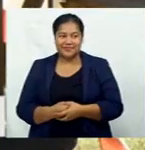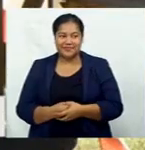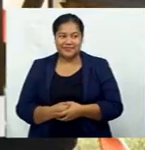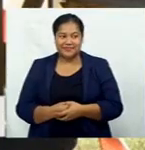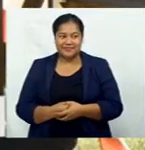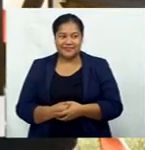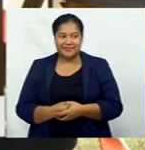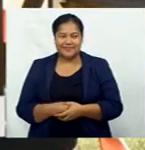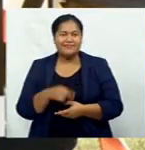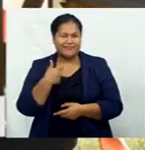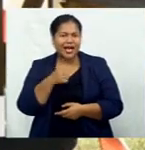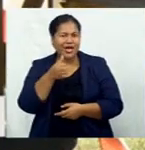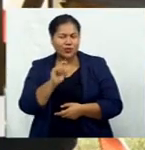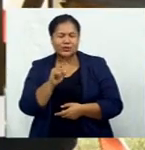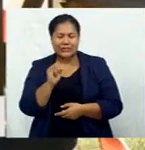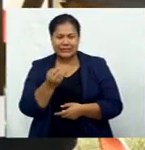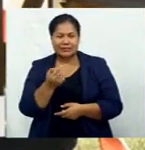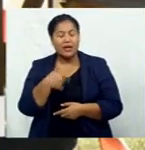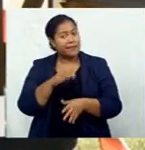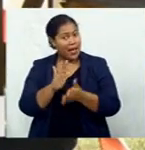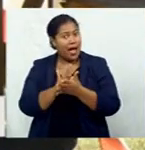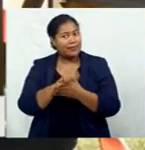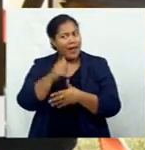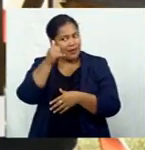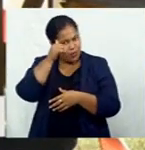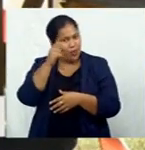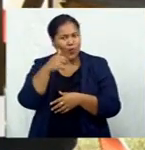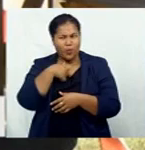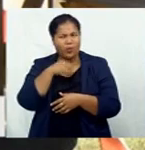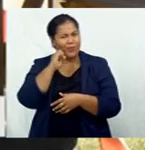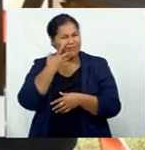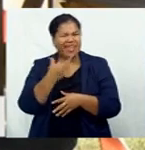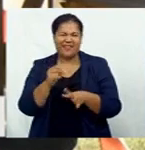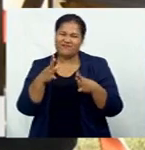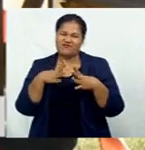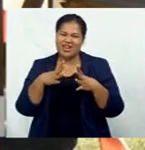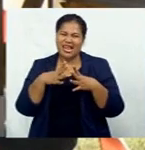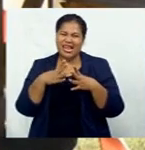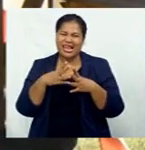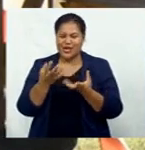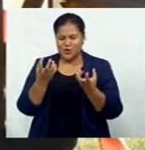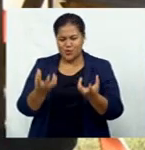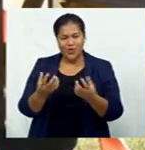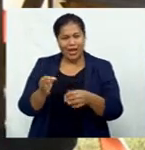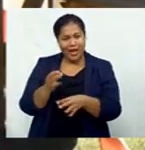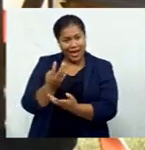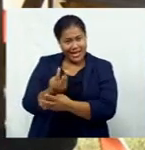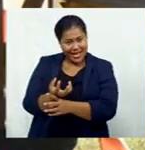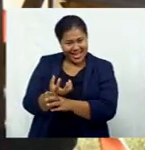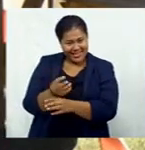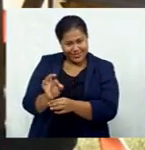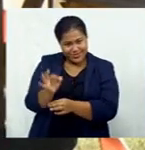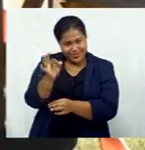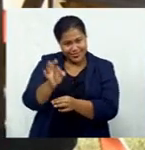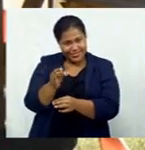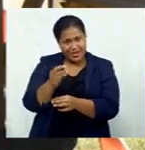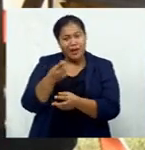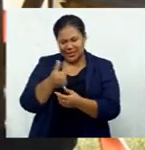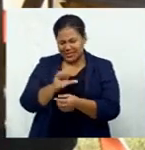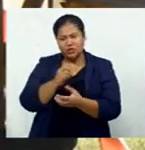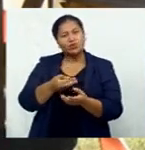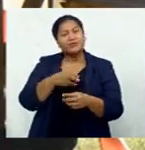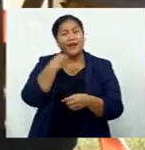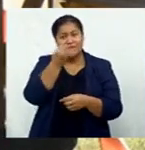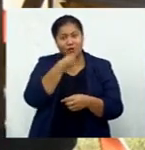I've used it and I'm happy knowing I will be getting free cooking gas every day just by feeding the system with food waste.